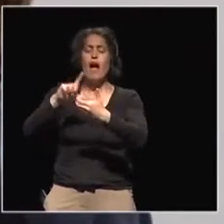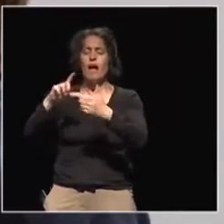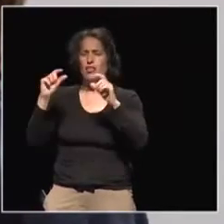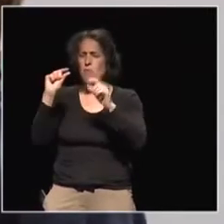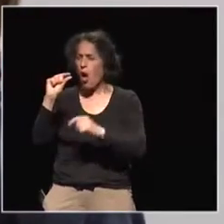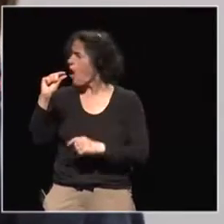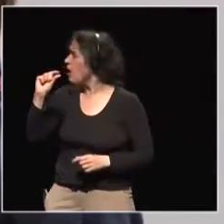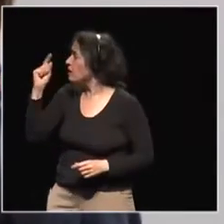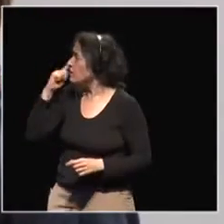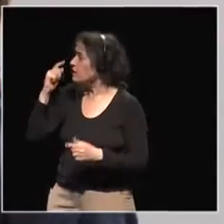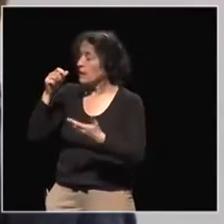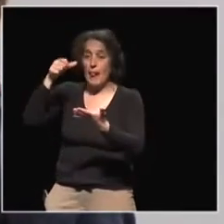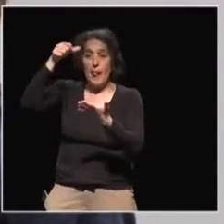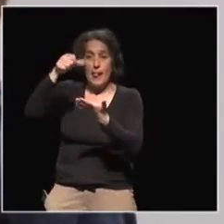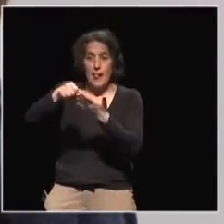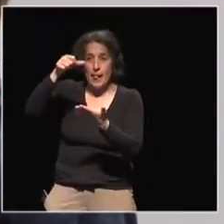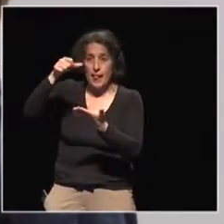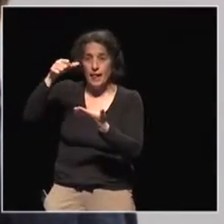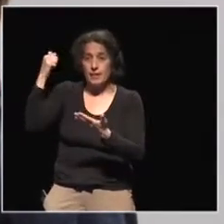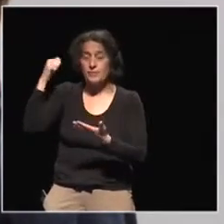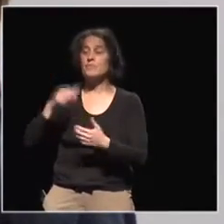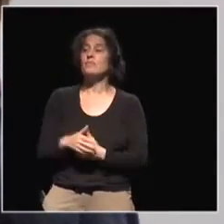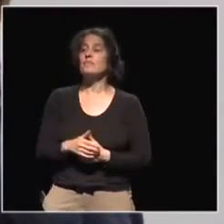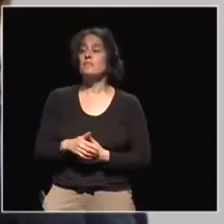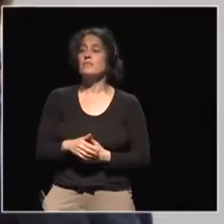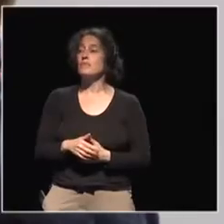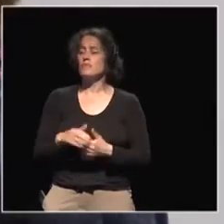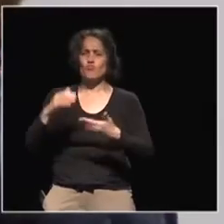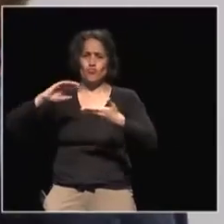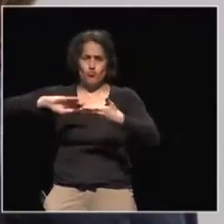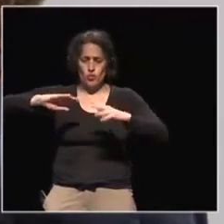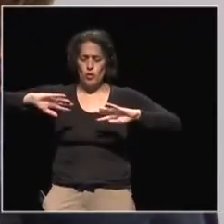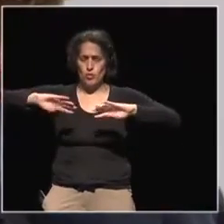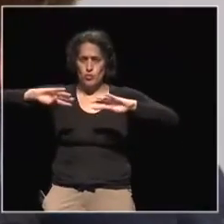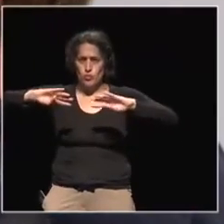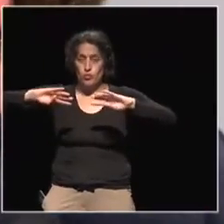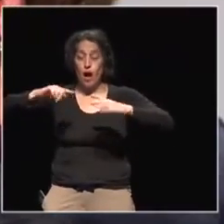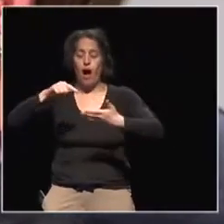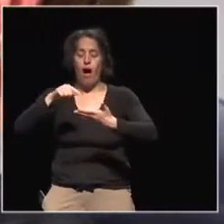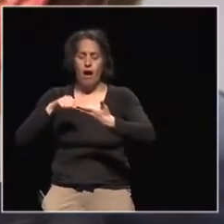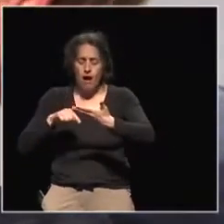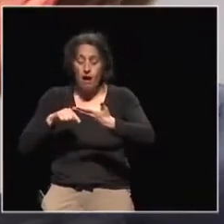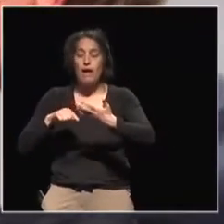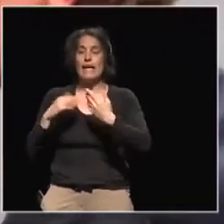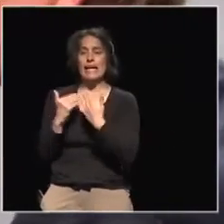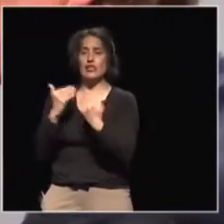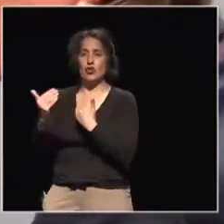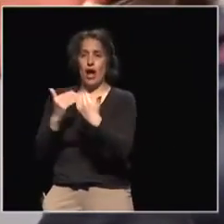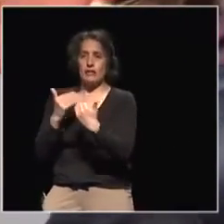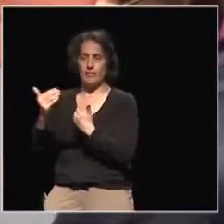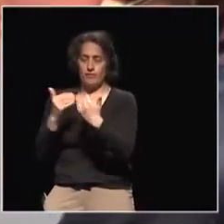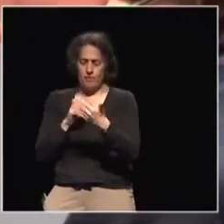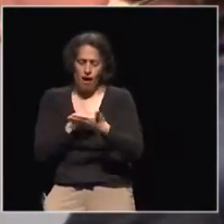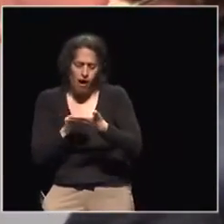small icon here. When you click on it, you're going to go down, scroll down into the interactivity part of it.